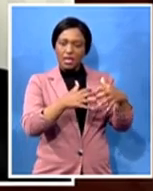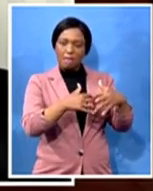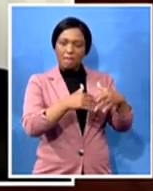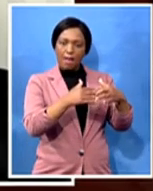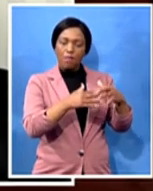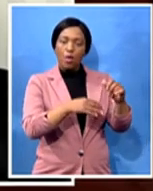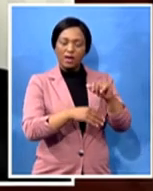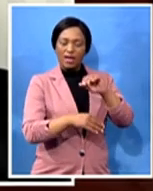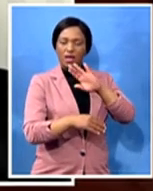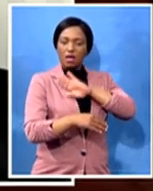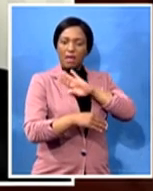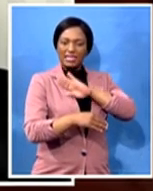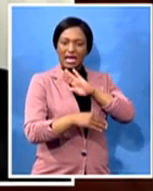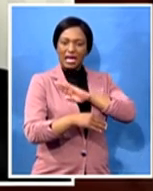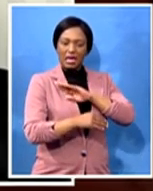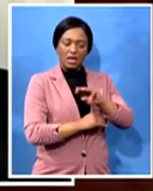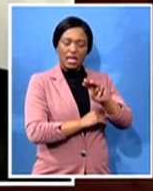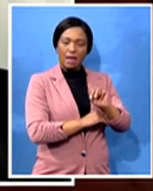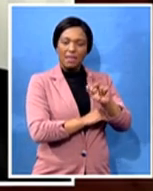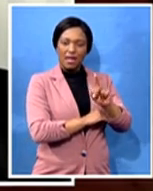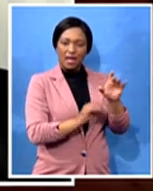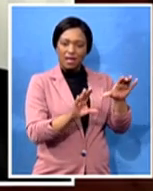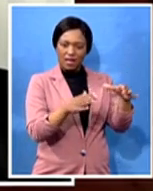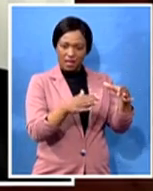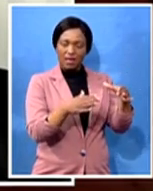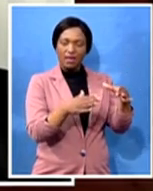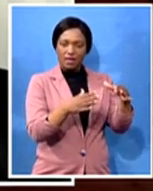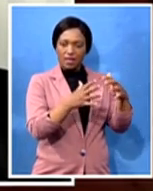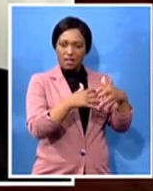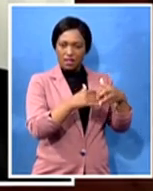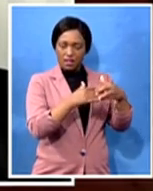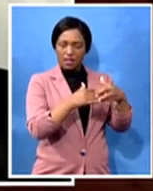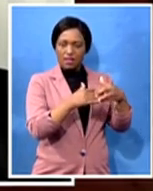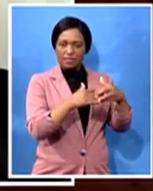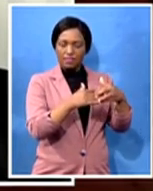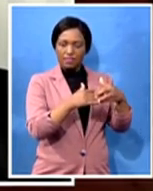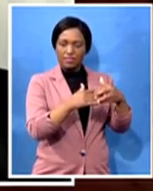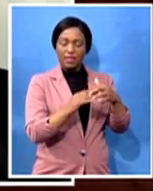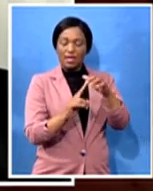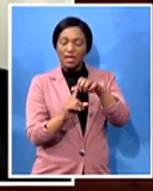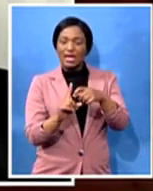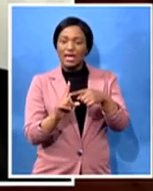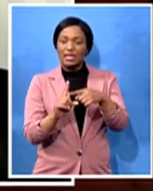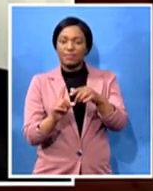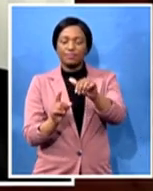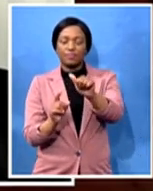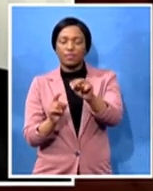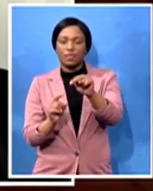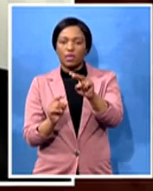and rumlangen was the first foot soldier to be recruited by the